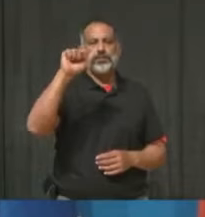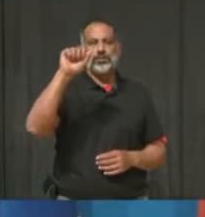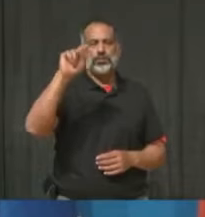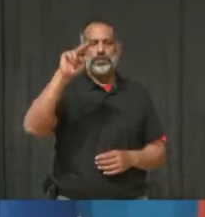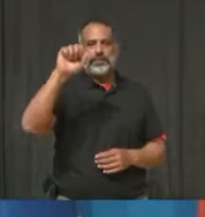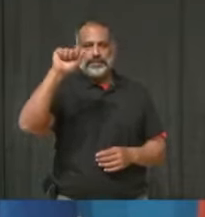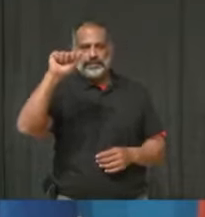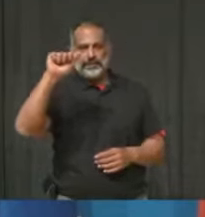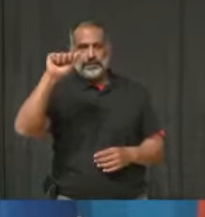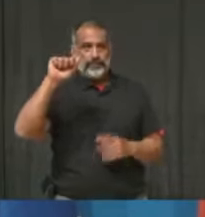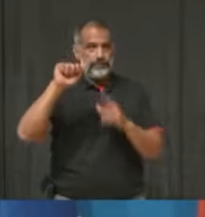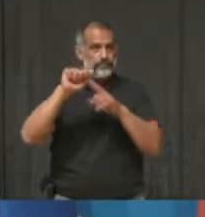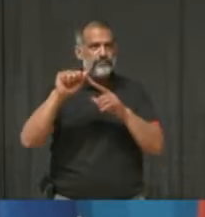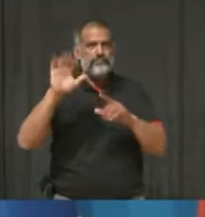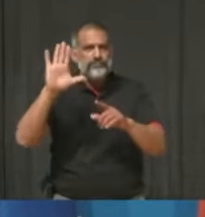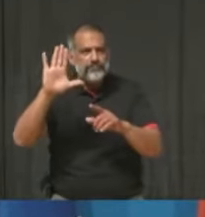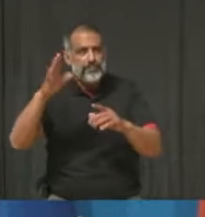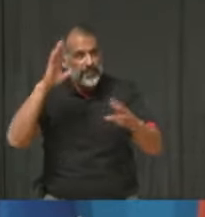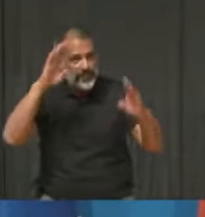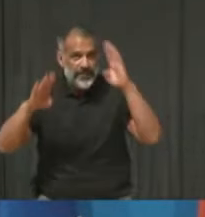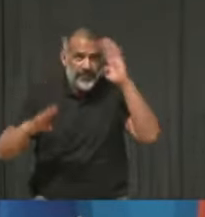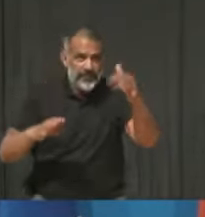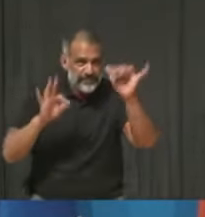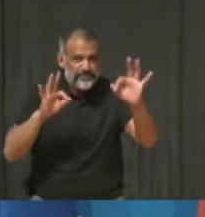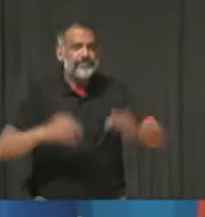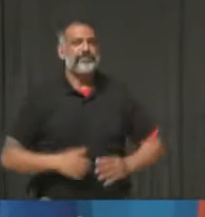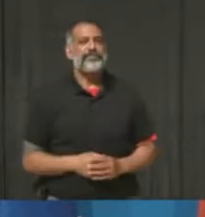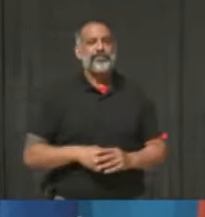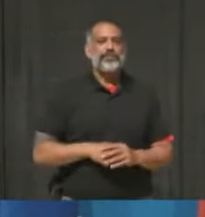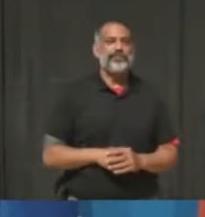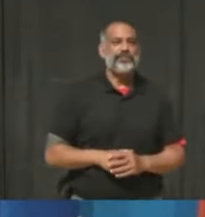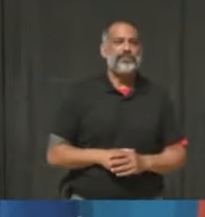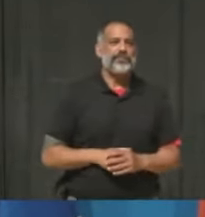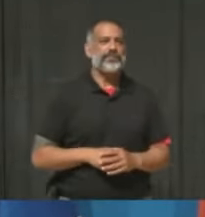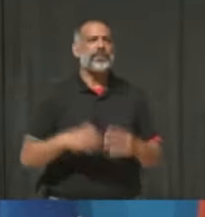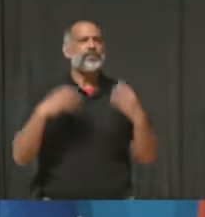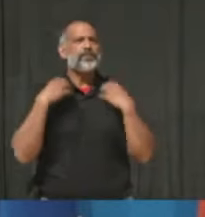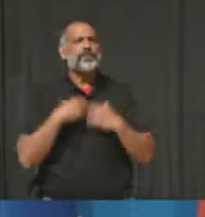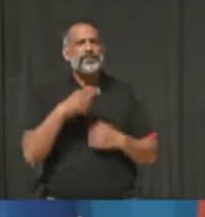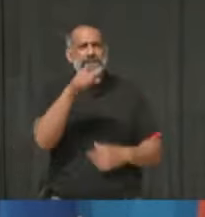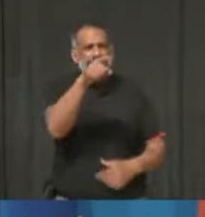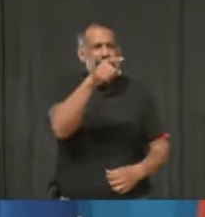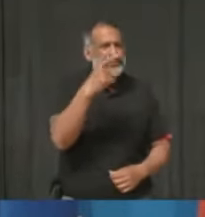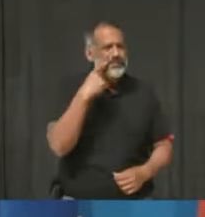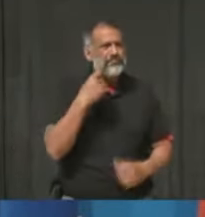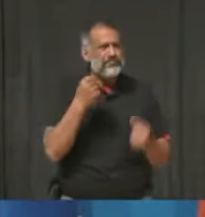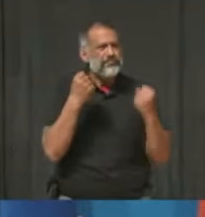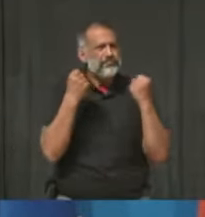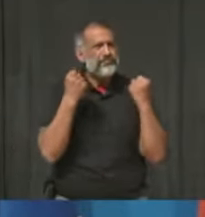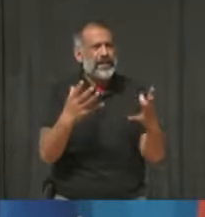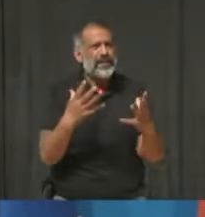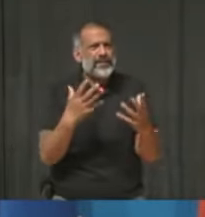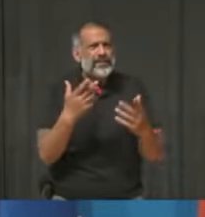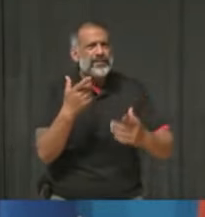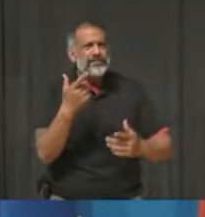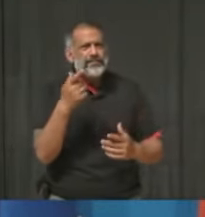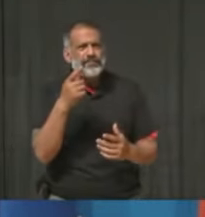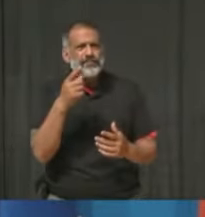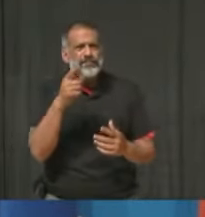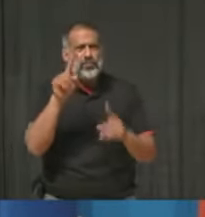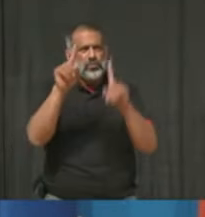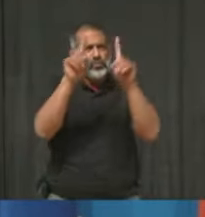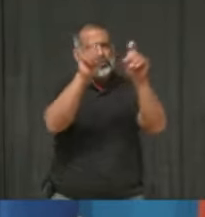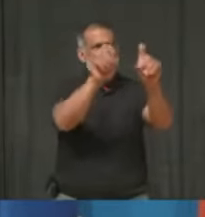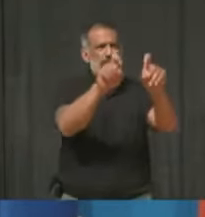Thank you. You seem to have a lot of outstanding questions with the province, things